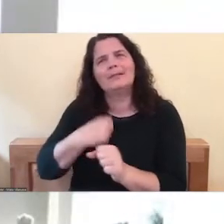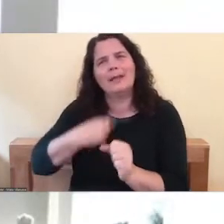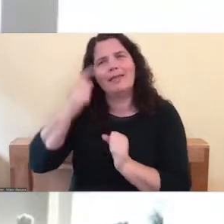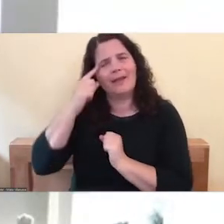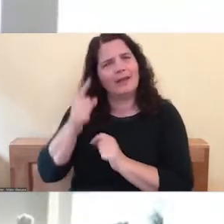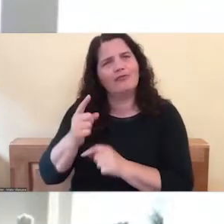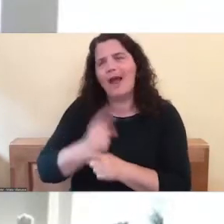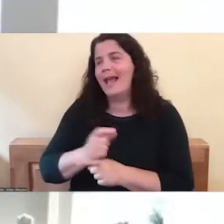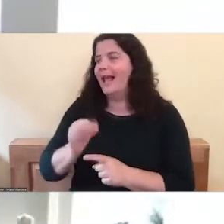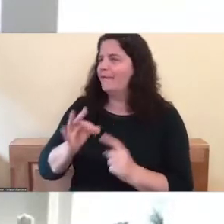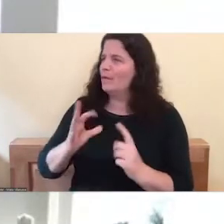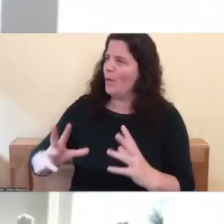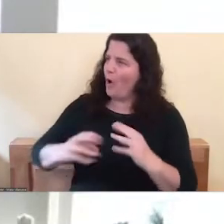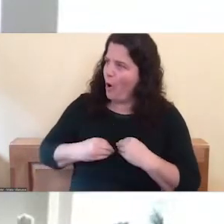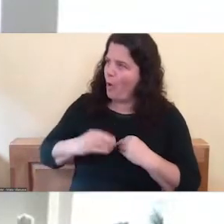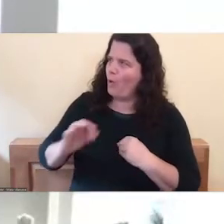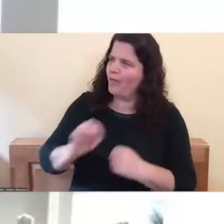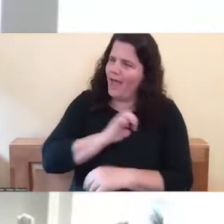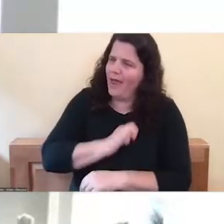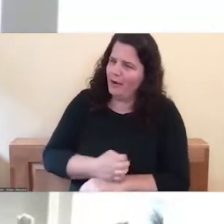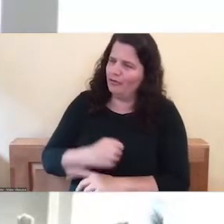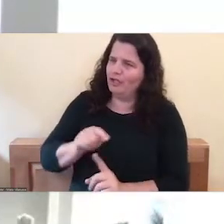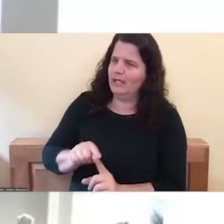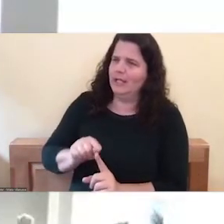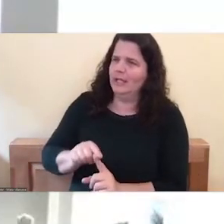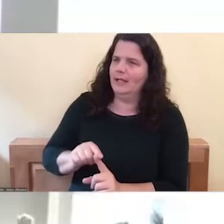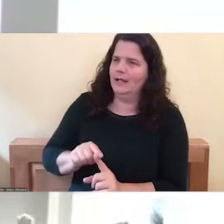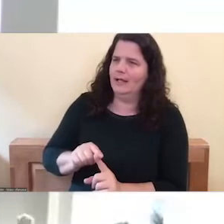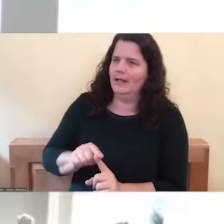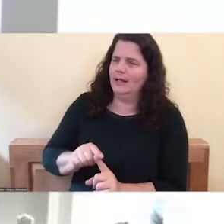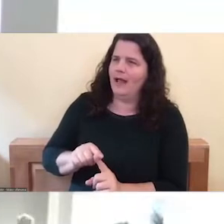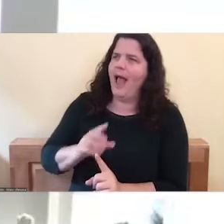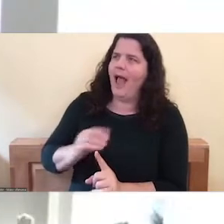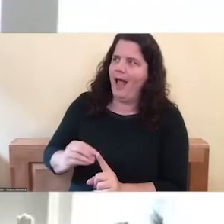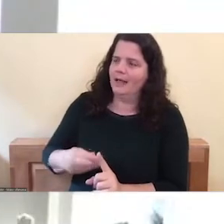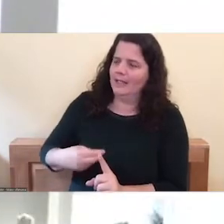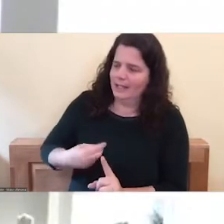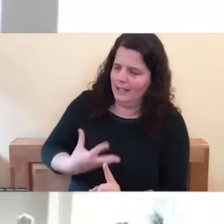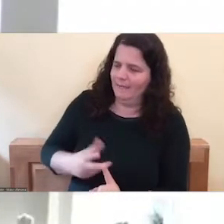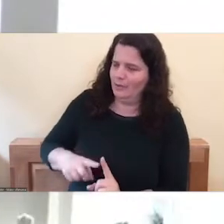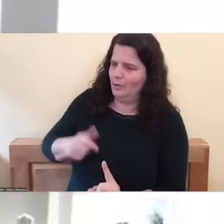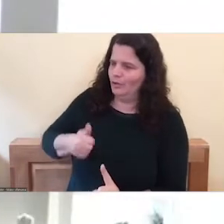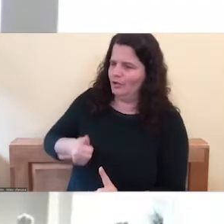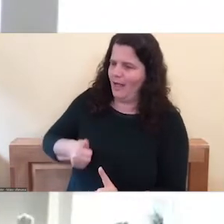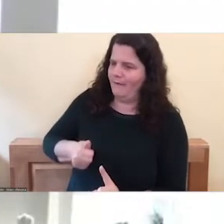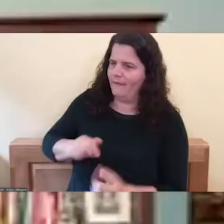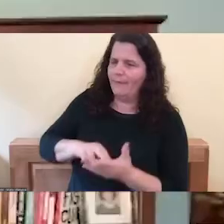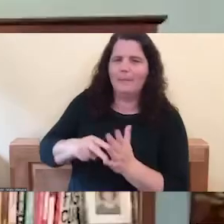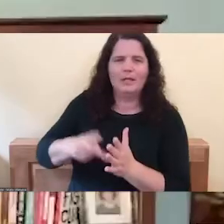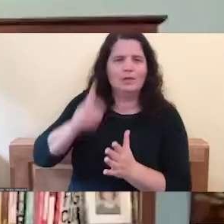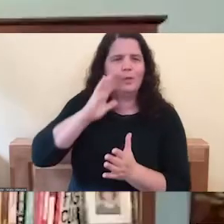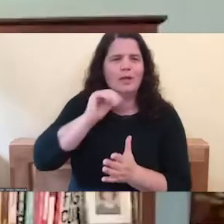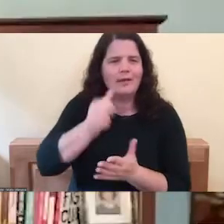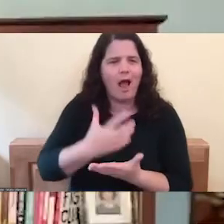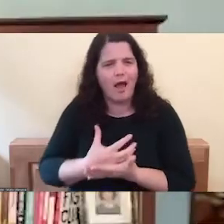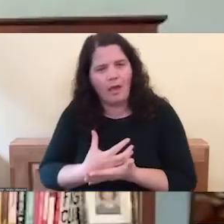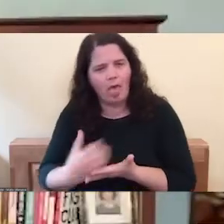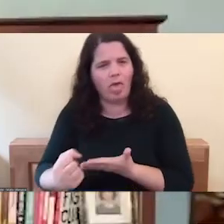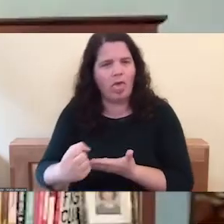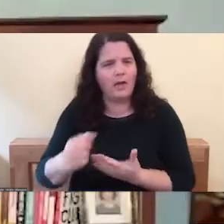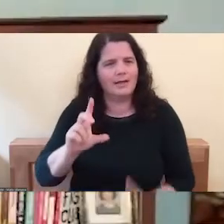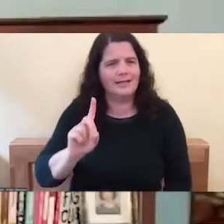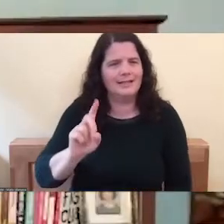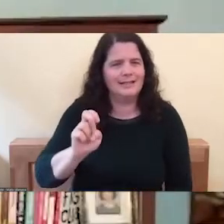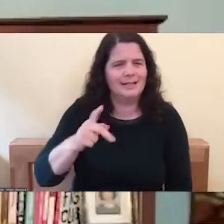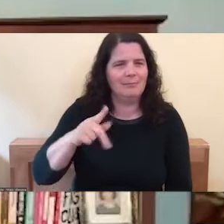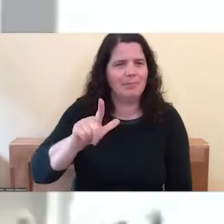owning this energy and actually, and giving it towards ourselves. We don't deplete ourselves. We don't deplete ourselves, you know, because